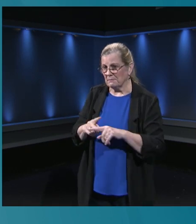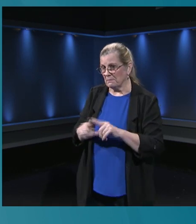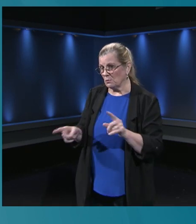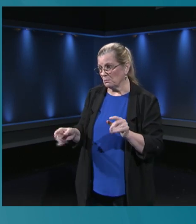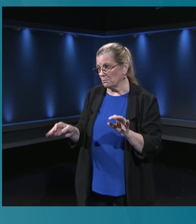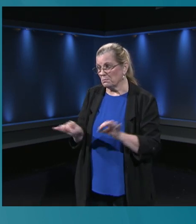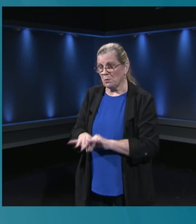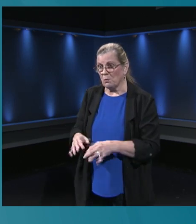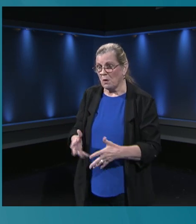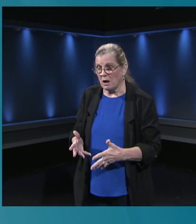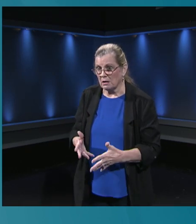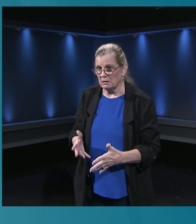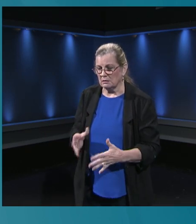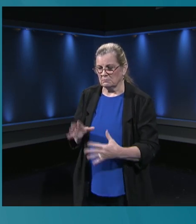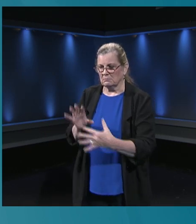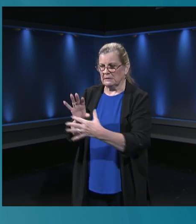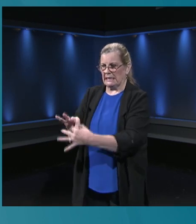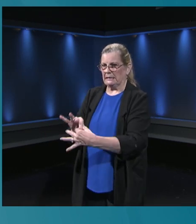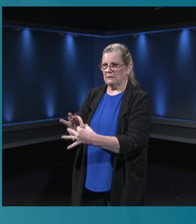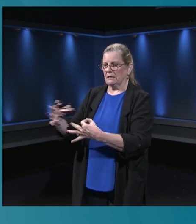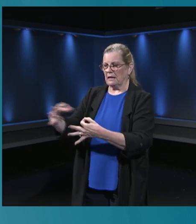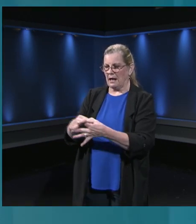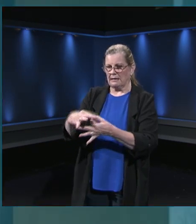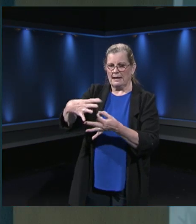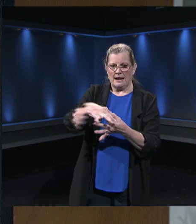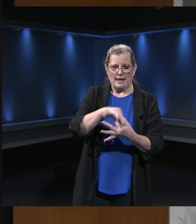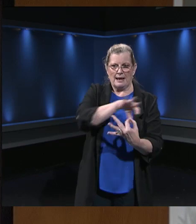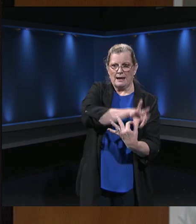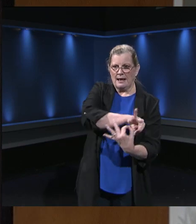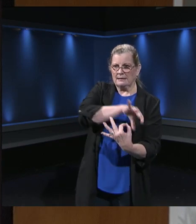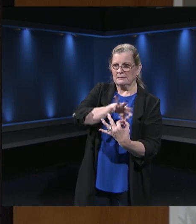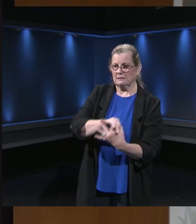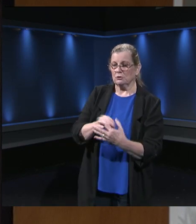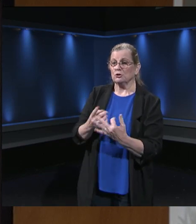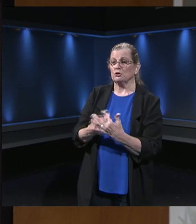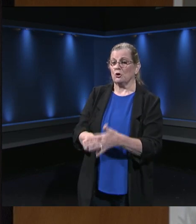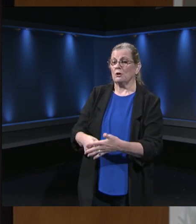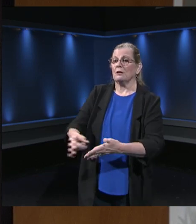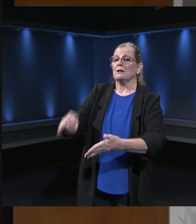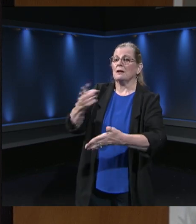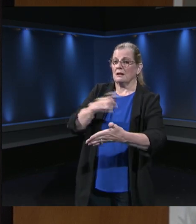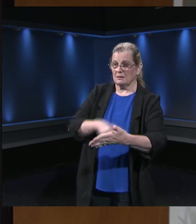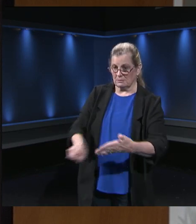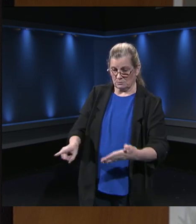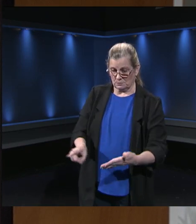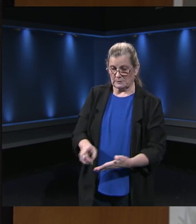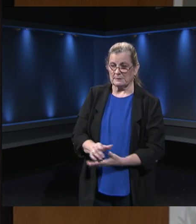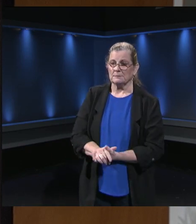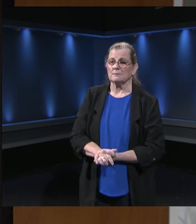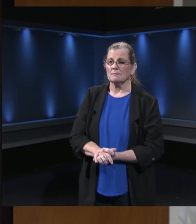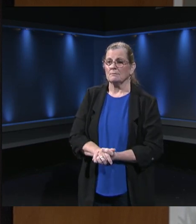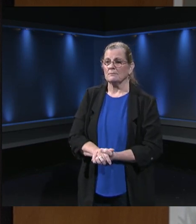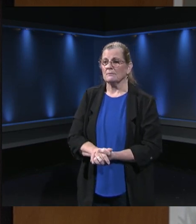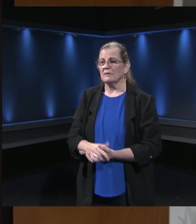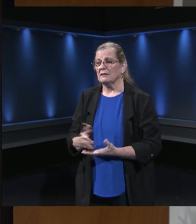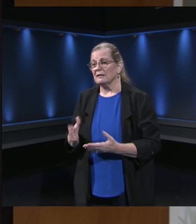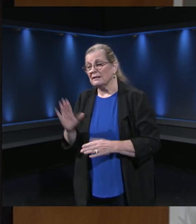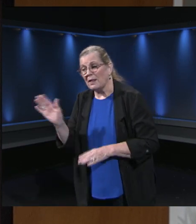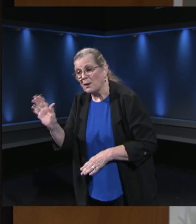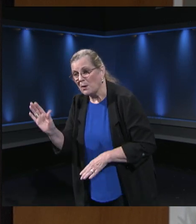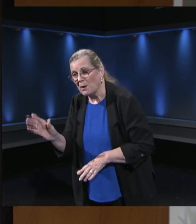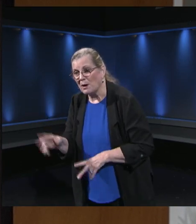this week and next week when you're connecting online, take the time to get to know your child's teacher and let them get to know your child.